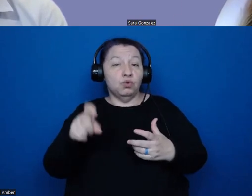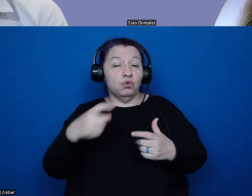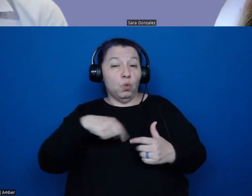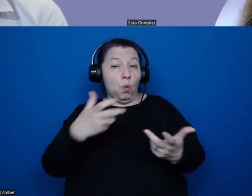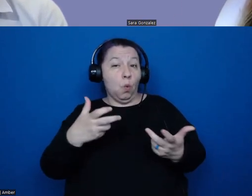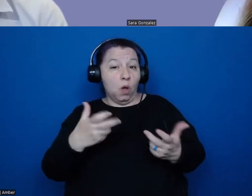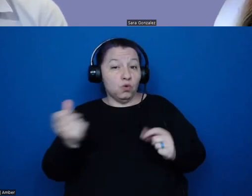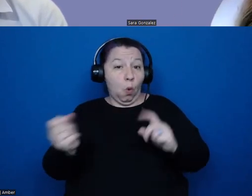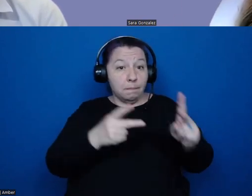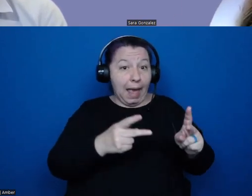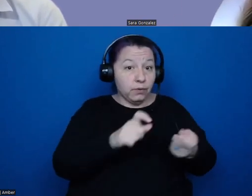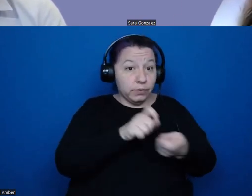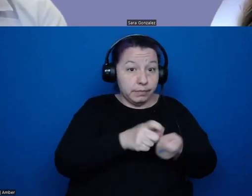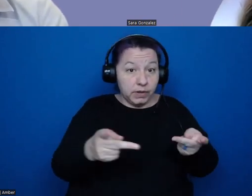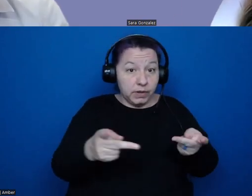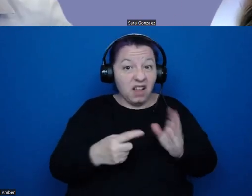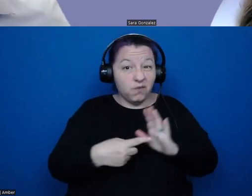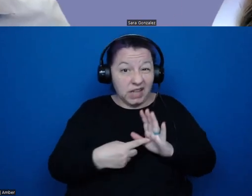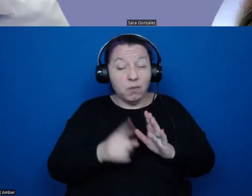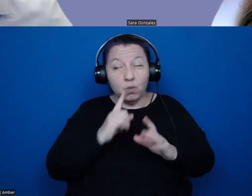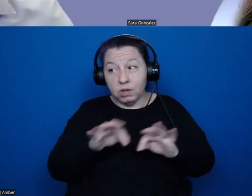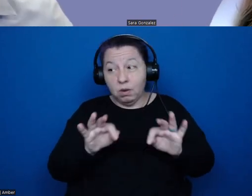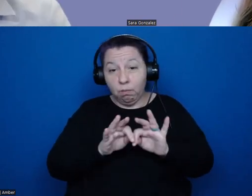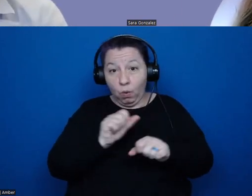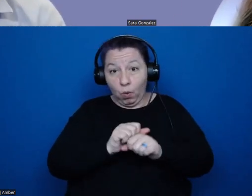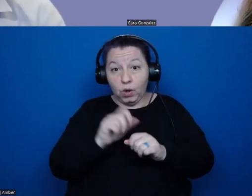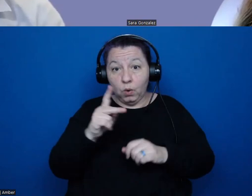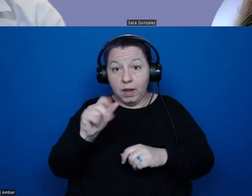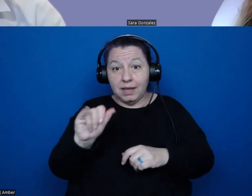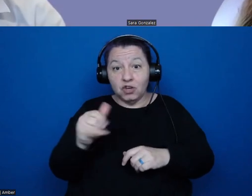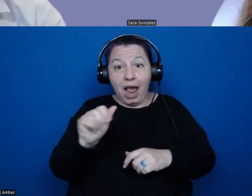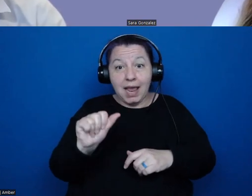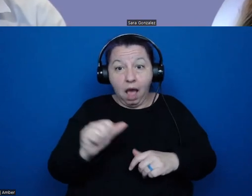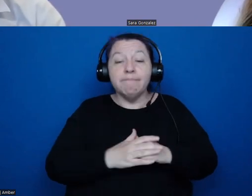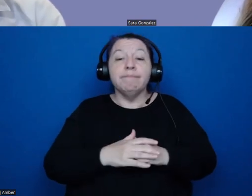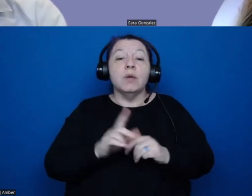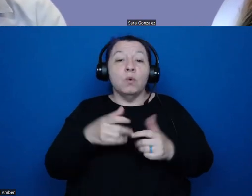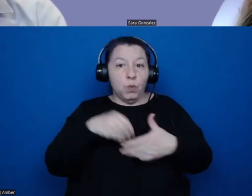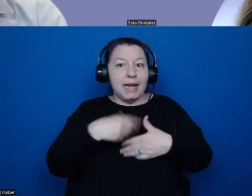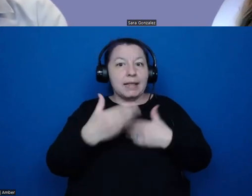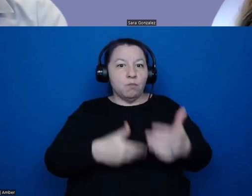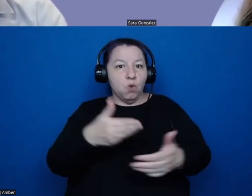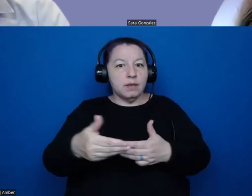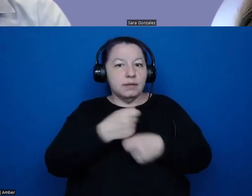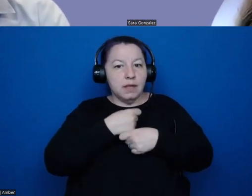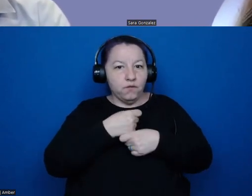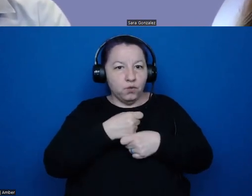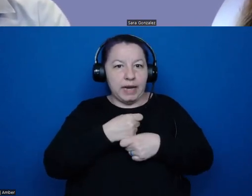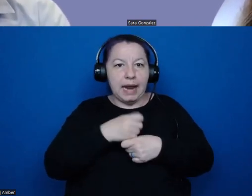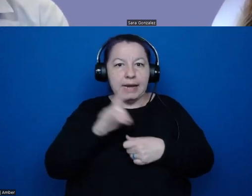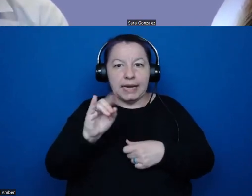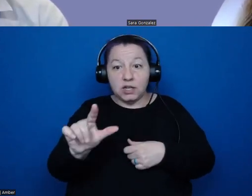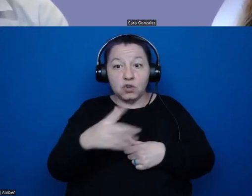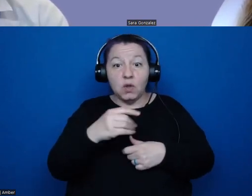to a site, for example. And this was really important in working with Kashaya as we were in the process of creating a digital and